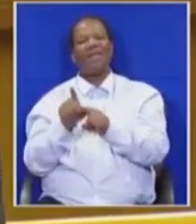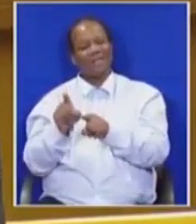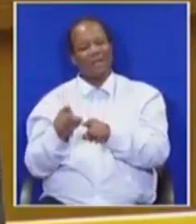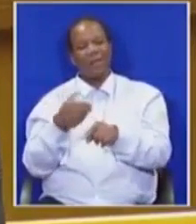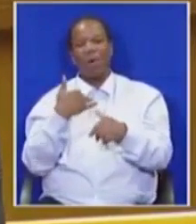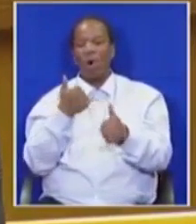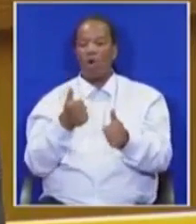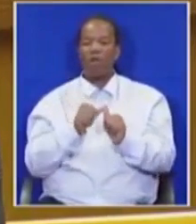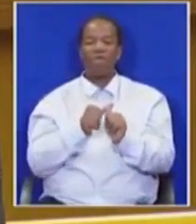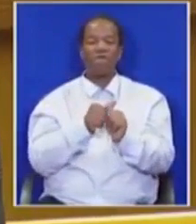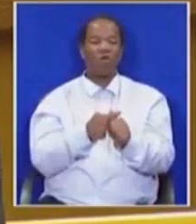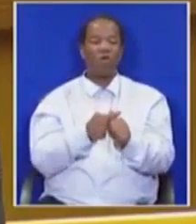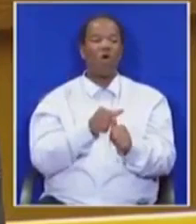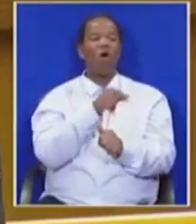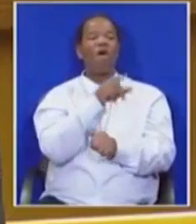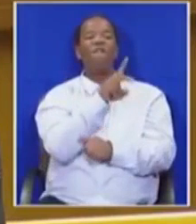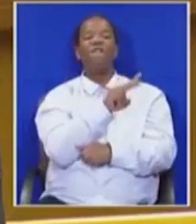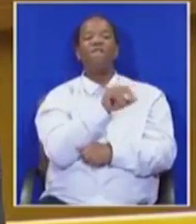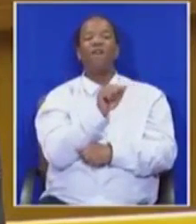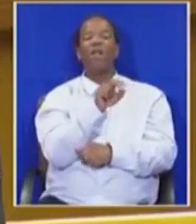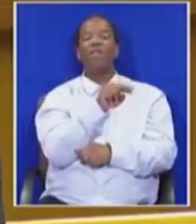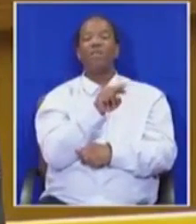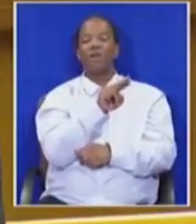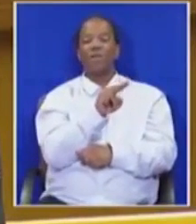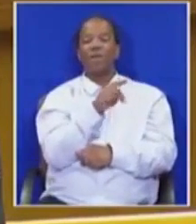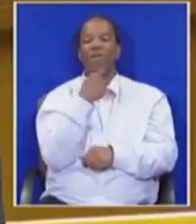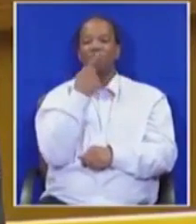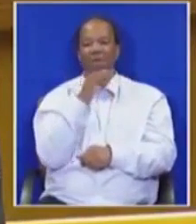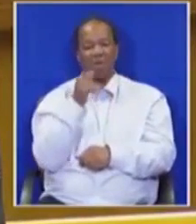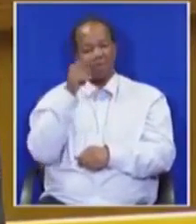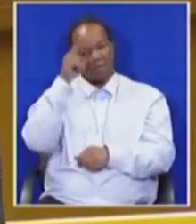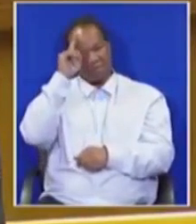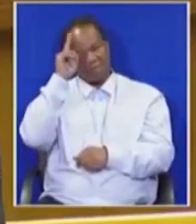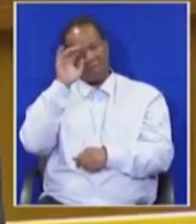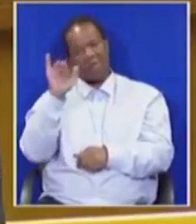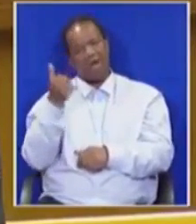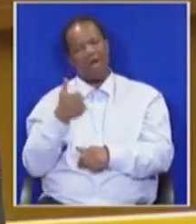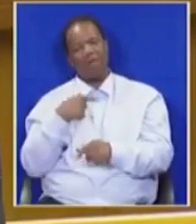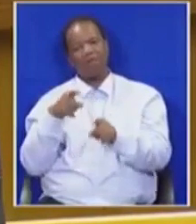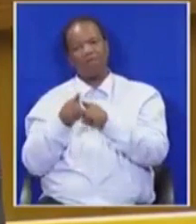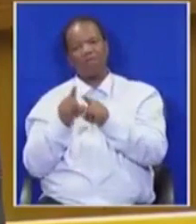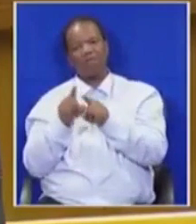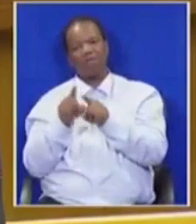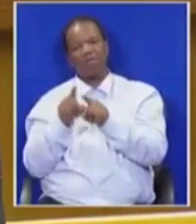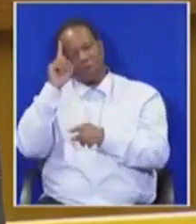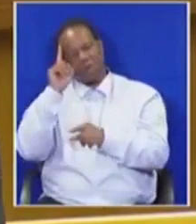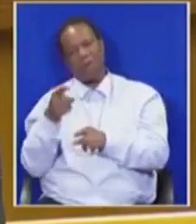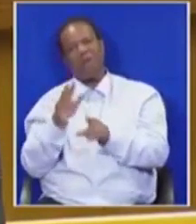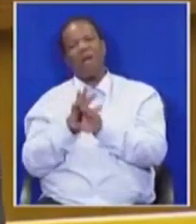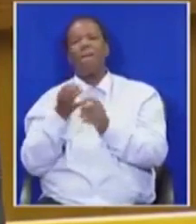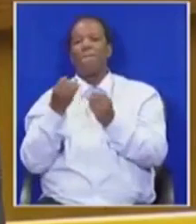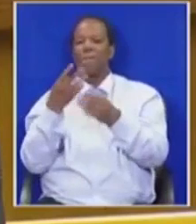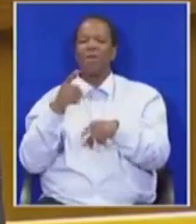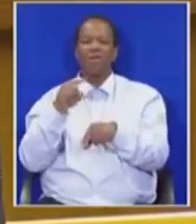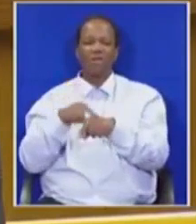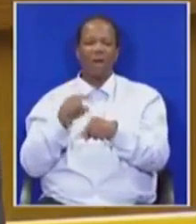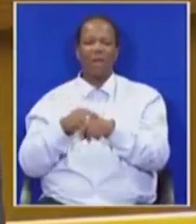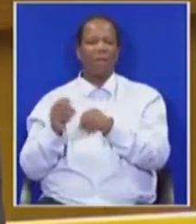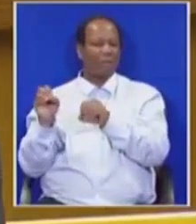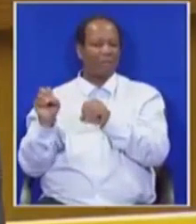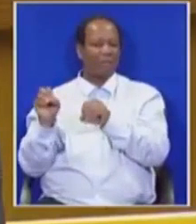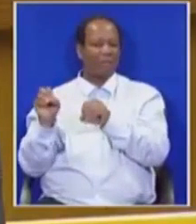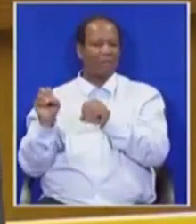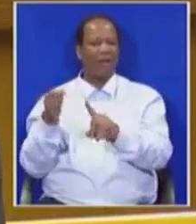that Africans are less than human. They all, one after another, assaulted the humanity of Africans,